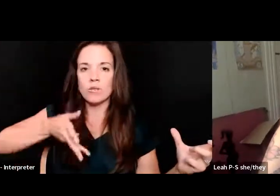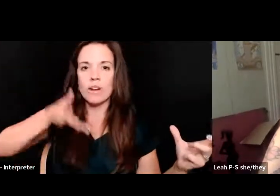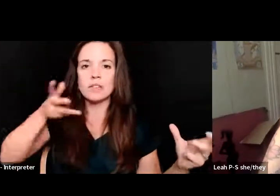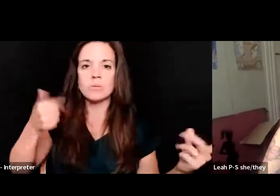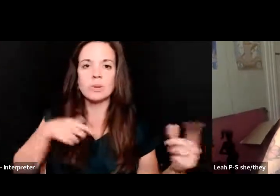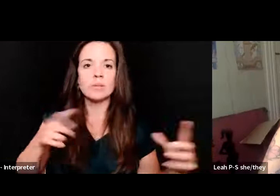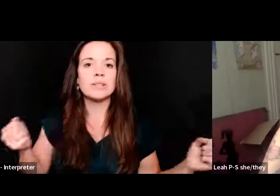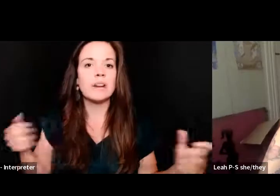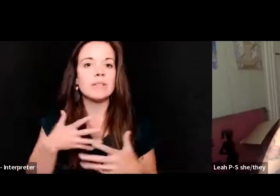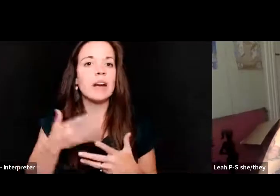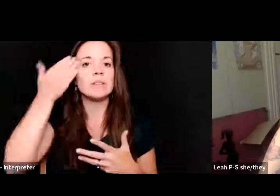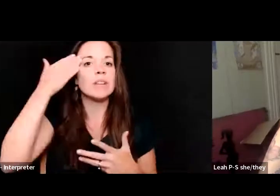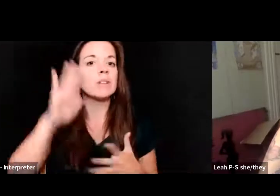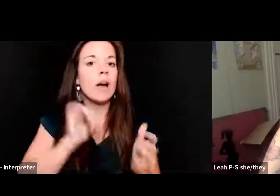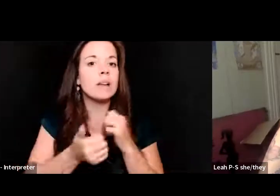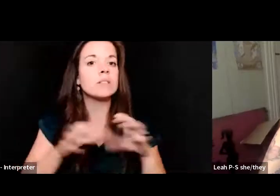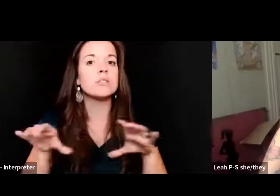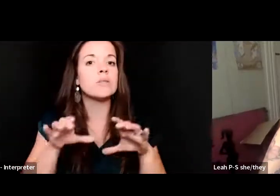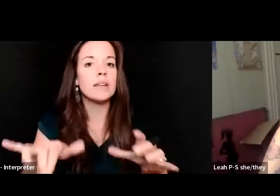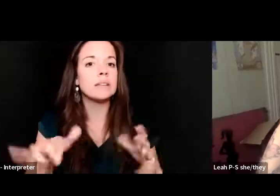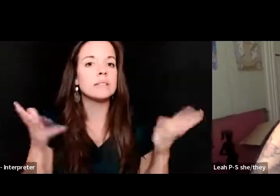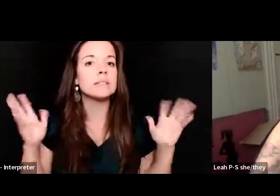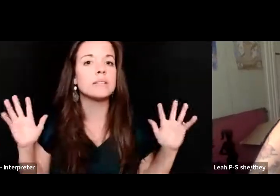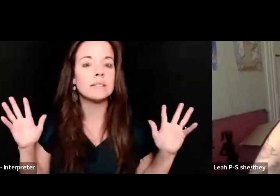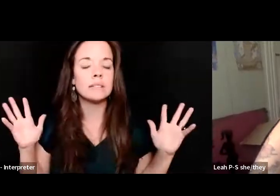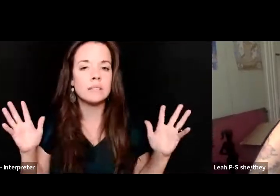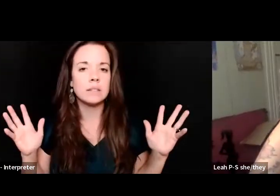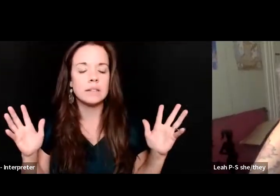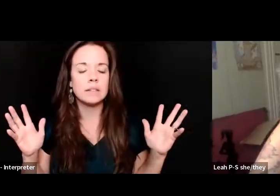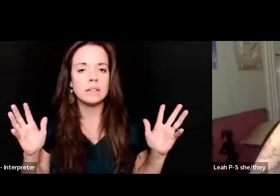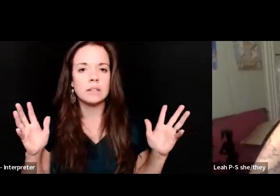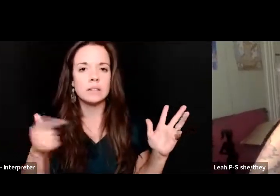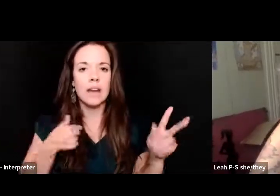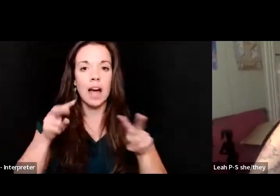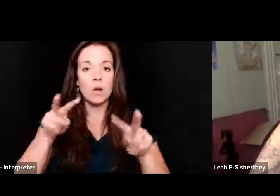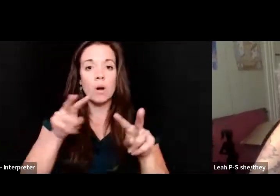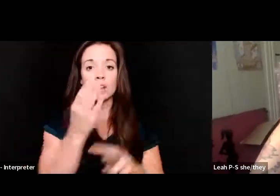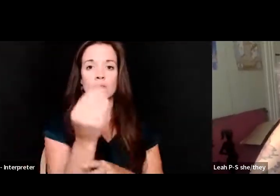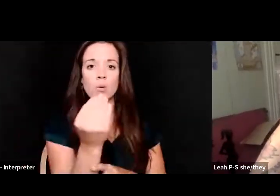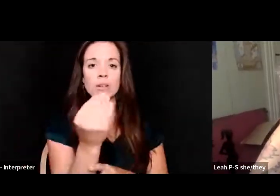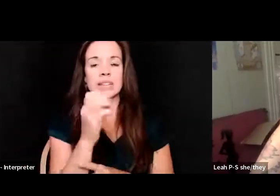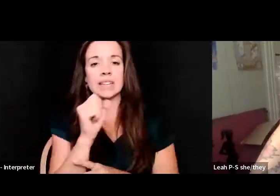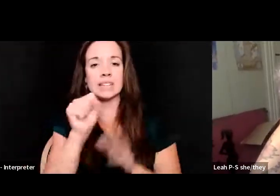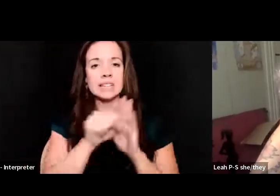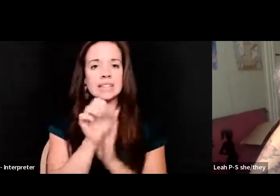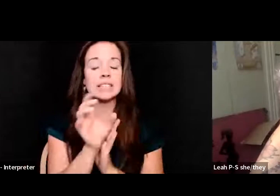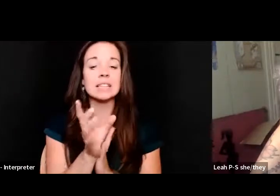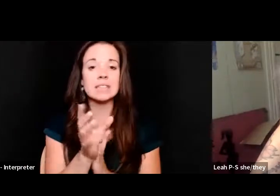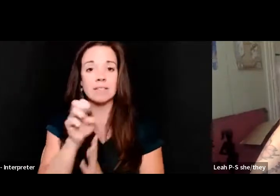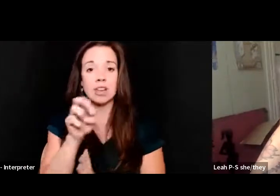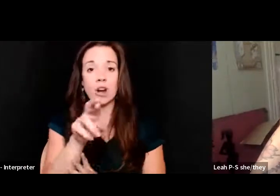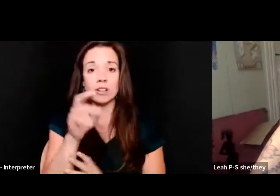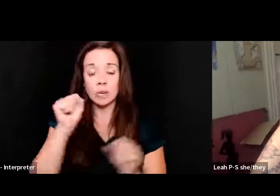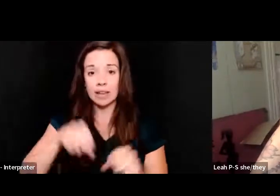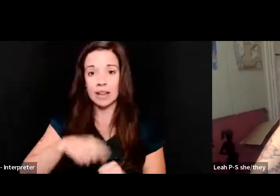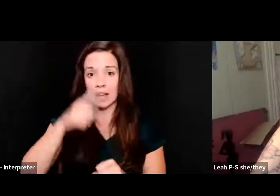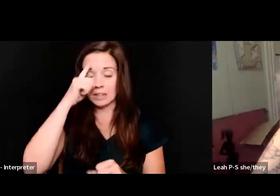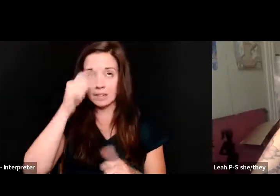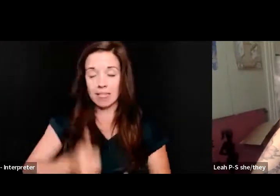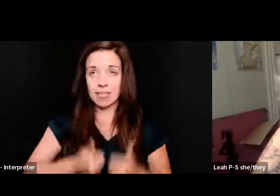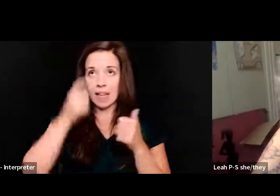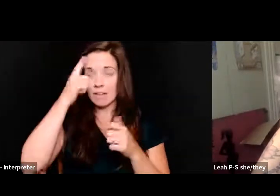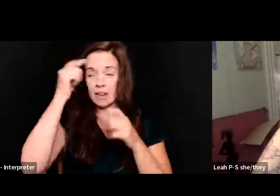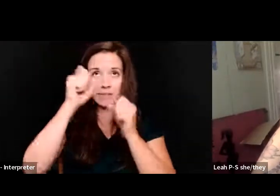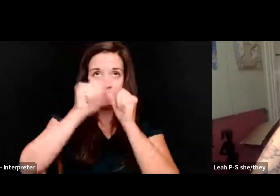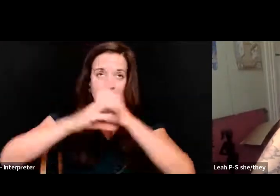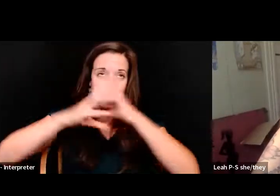We didn't know how to do this. I watched 14 seasons of ER so I could live in a fantasy world where poor disabled people are